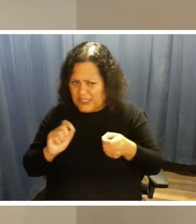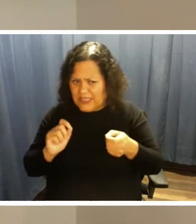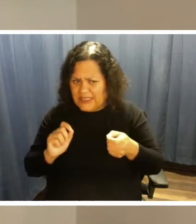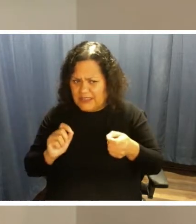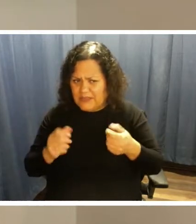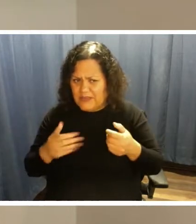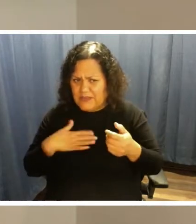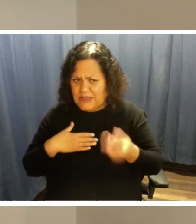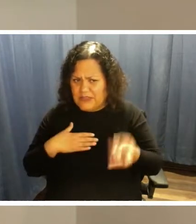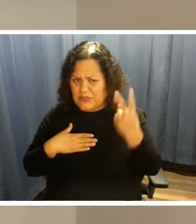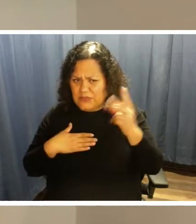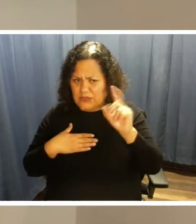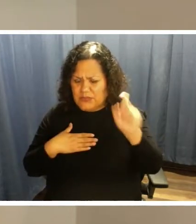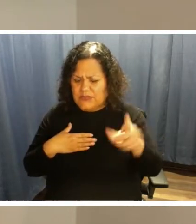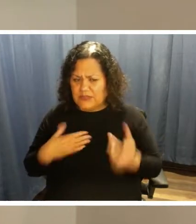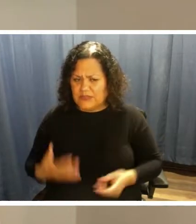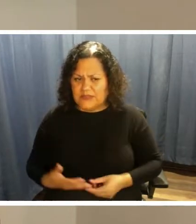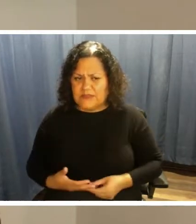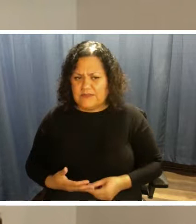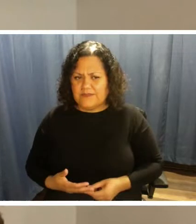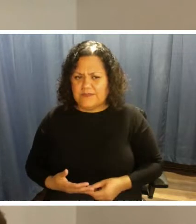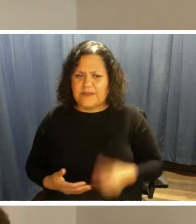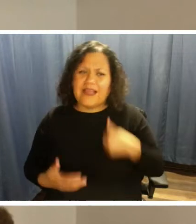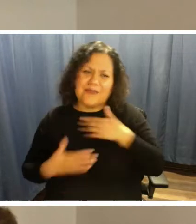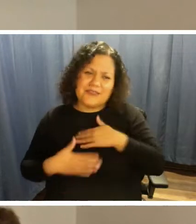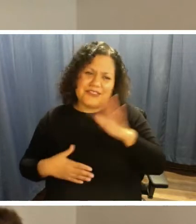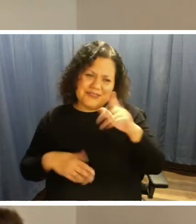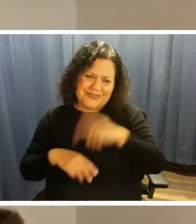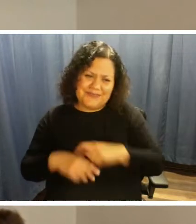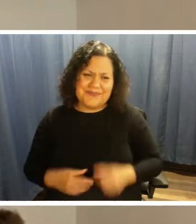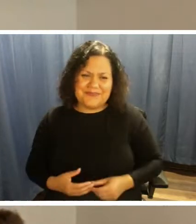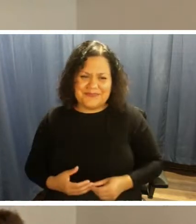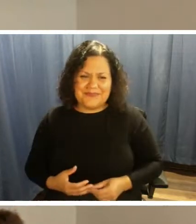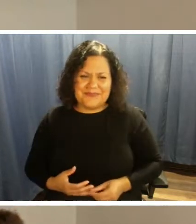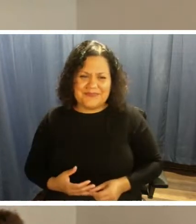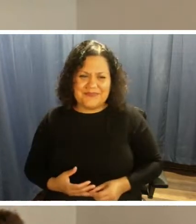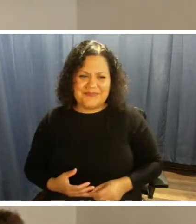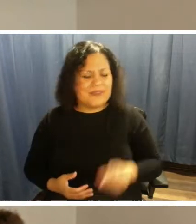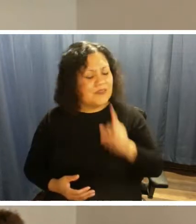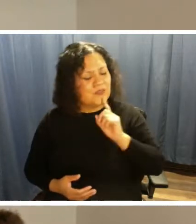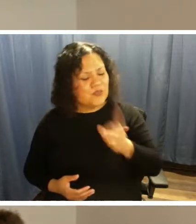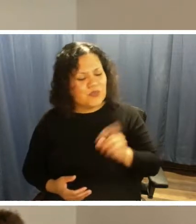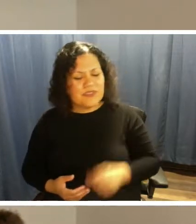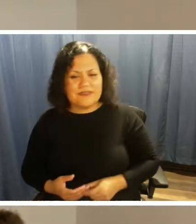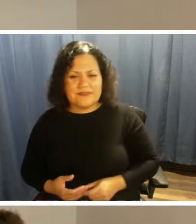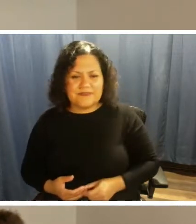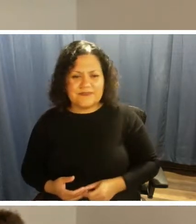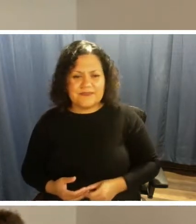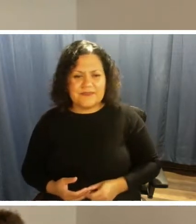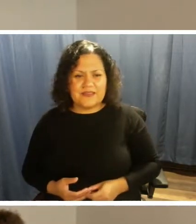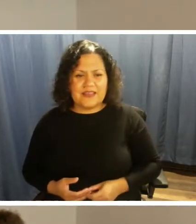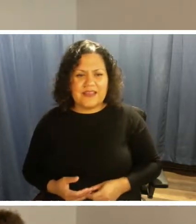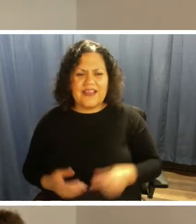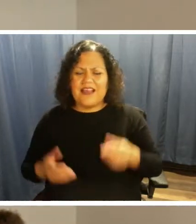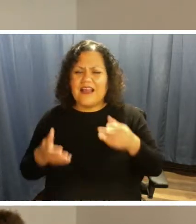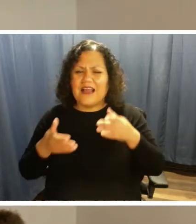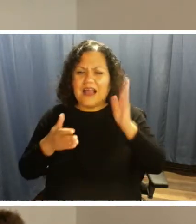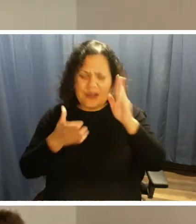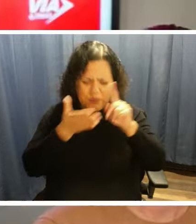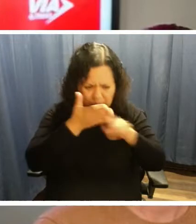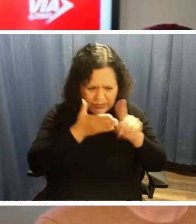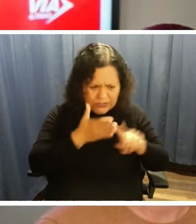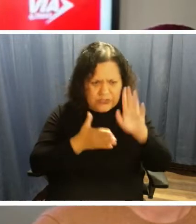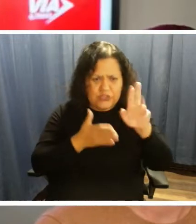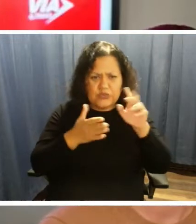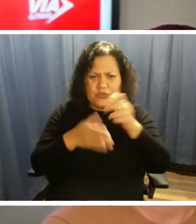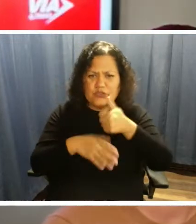questions. And I appreciate your time. Sure. Let me research your trips because I'm